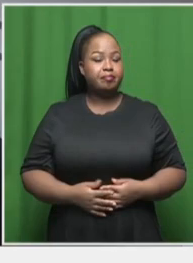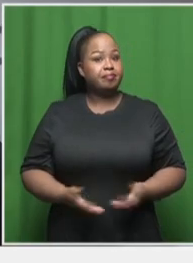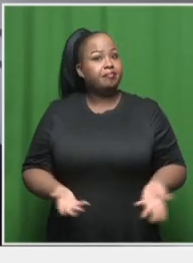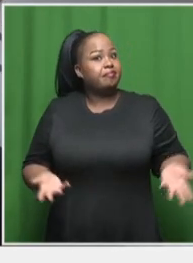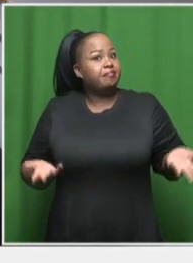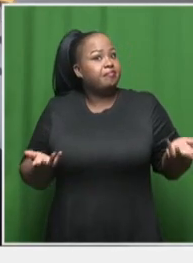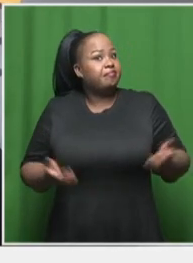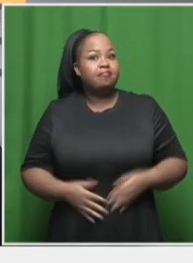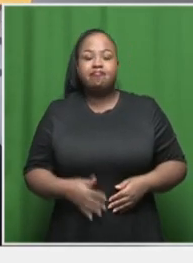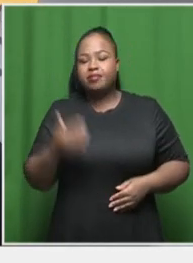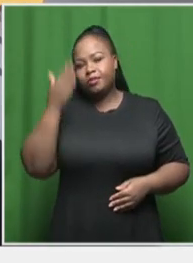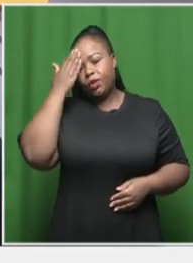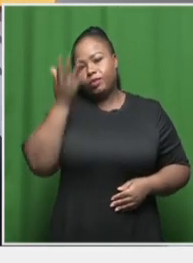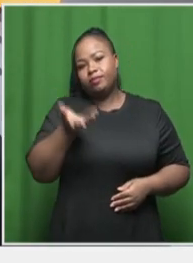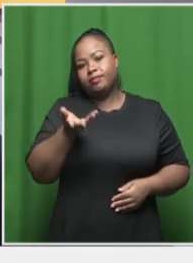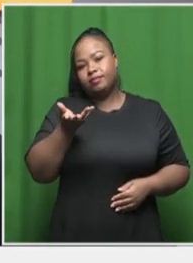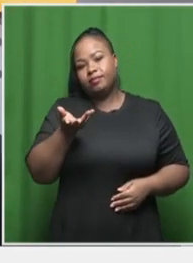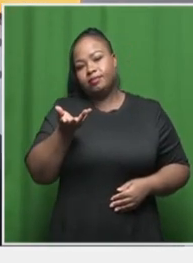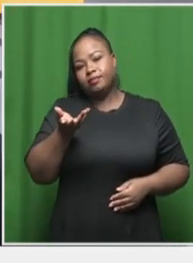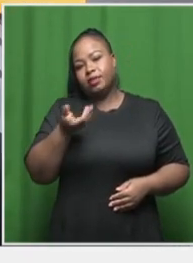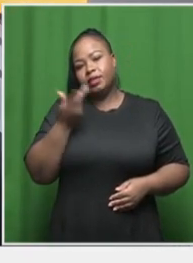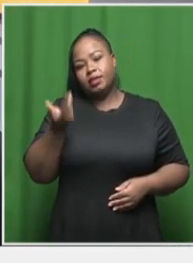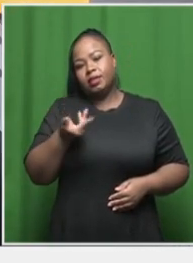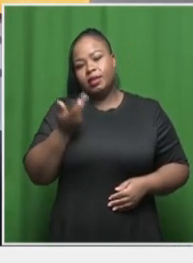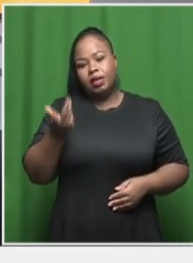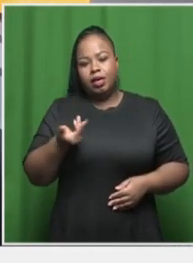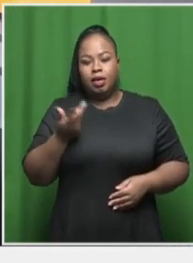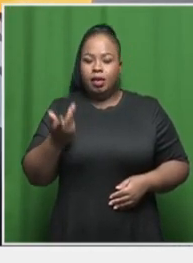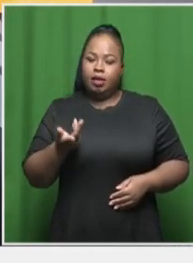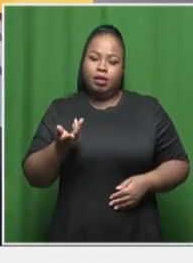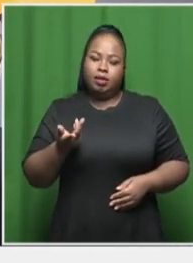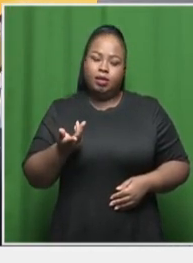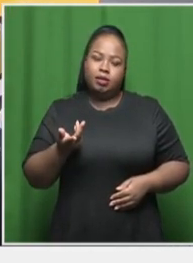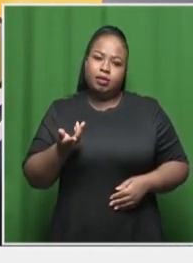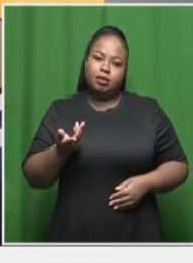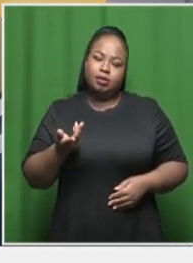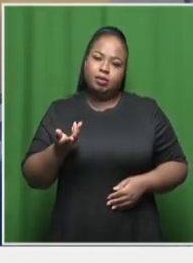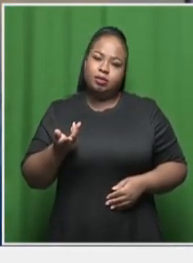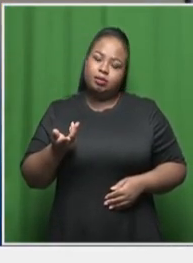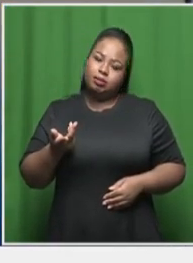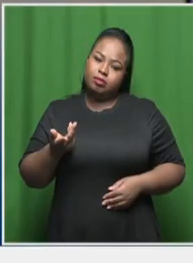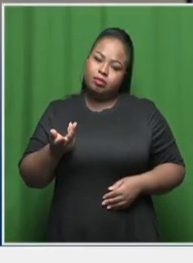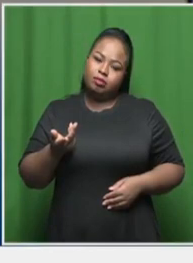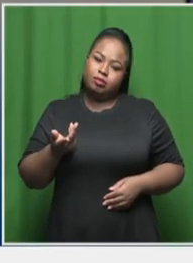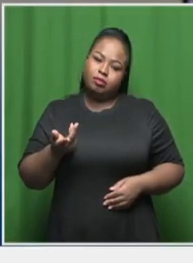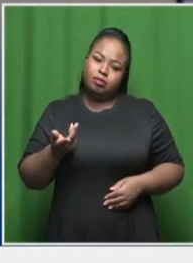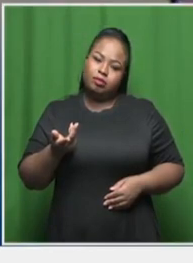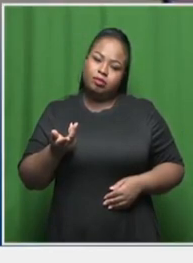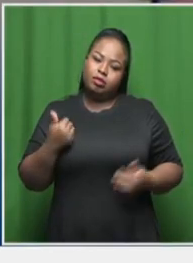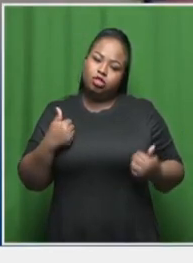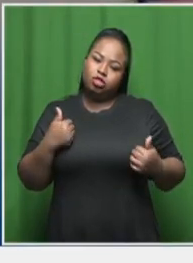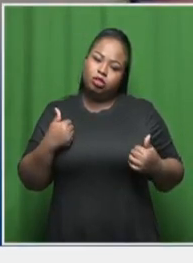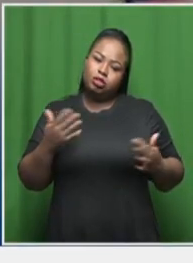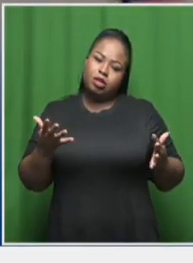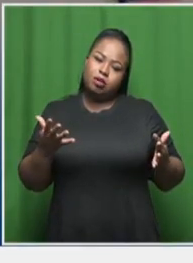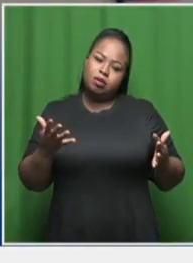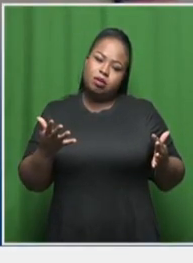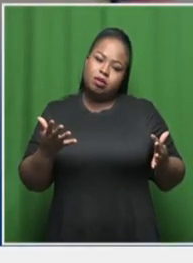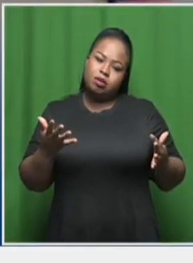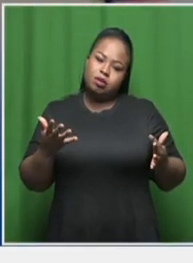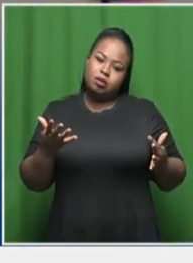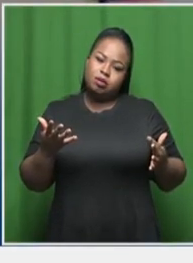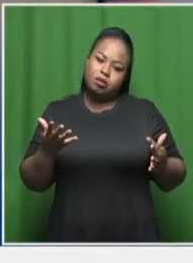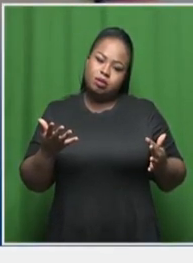well, you know, she, she goes from being, uh,